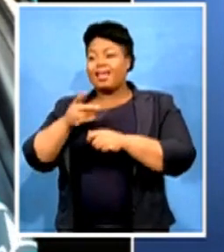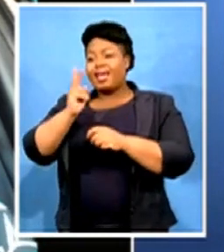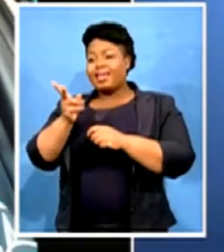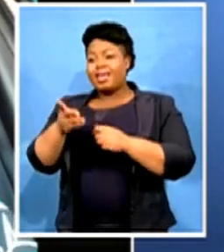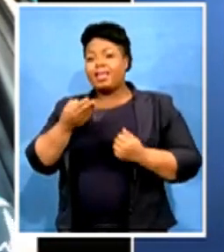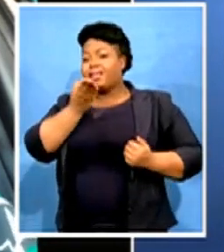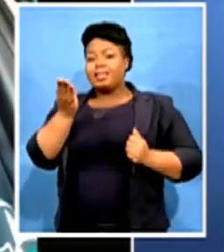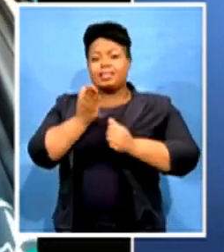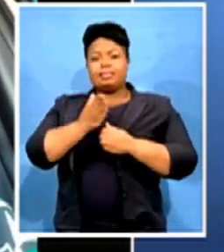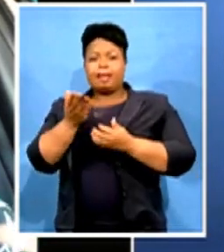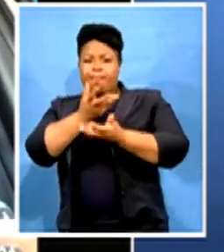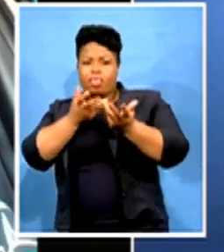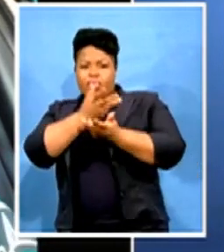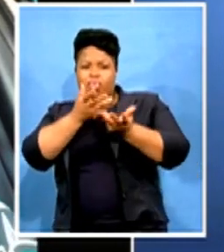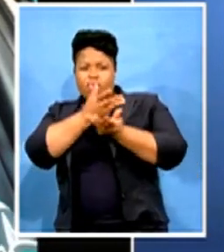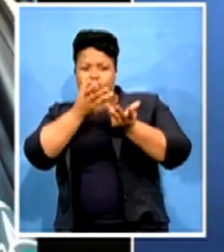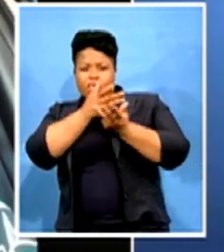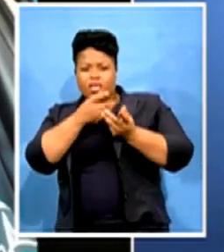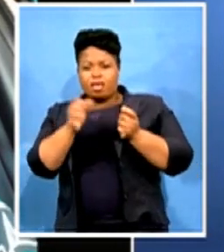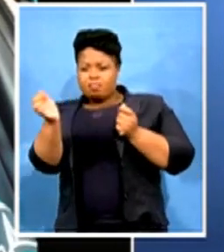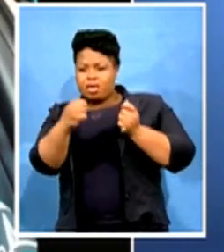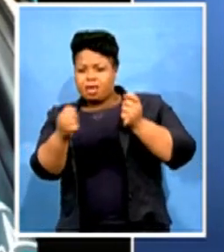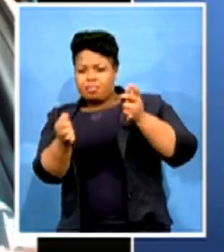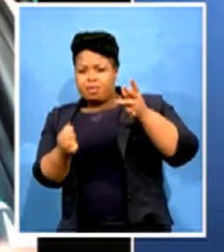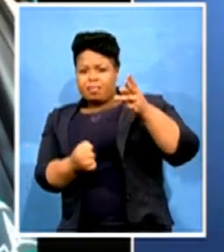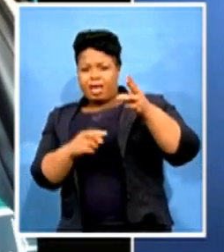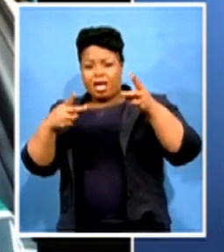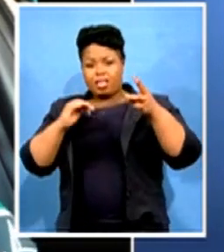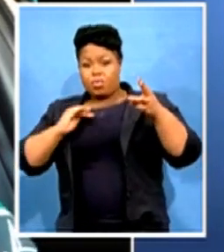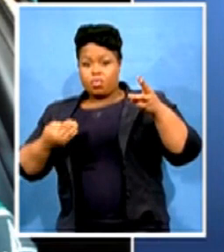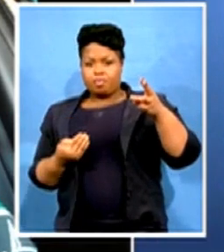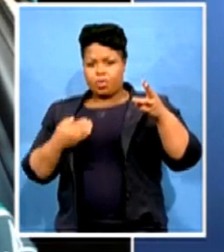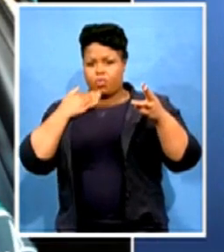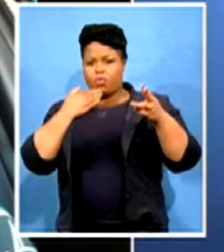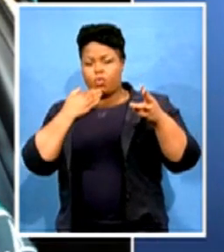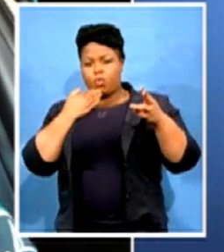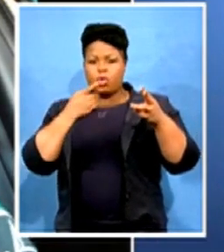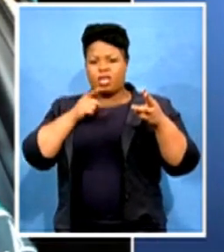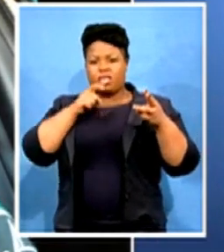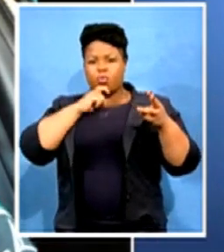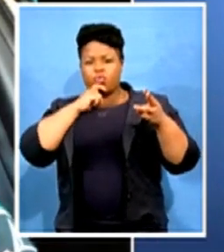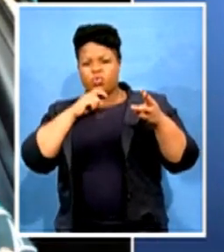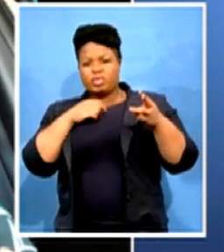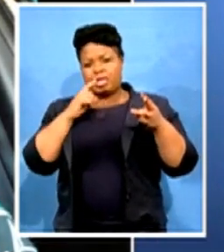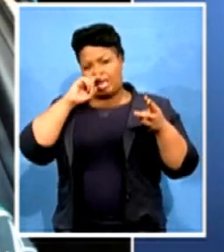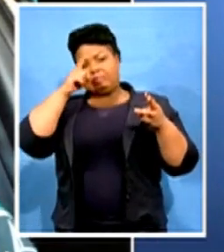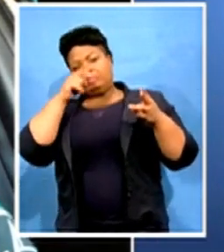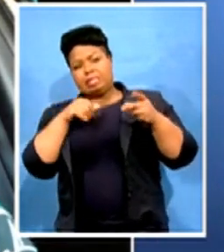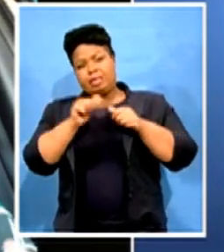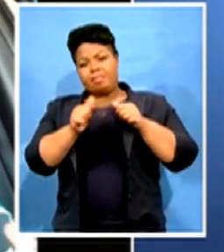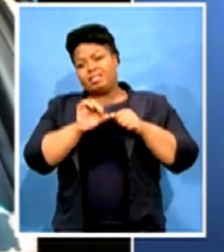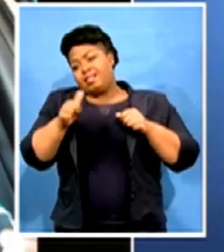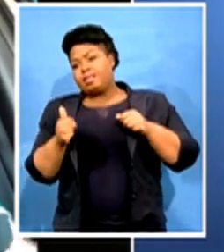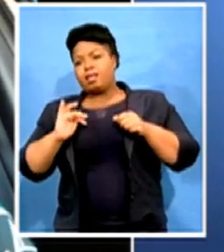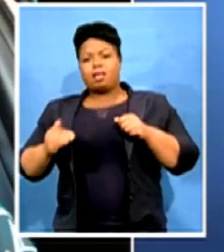other women that will then be like they are better than others. That is not the position of the Women's League. We're all equal here.